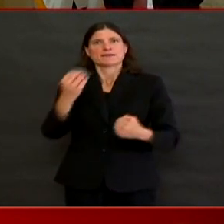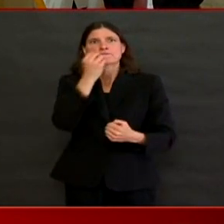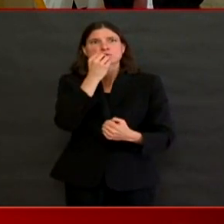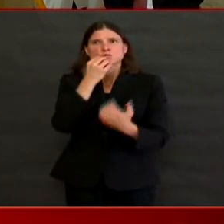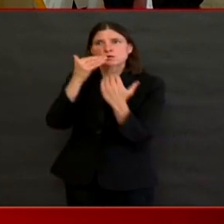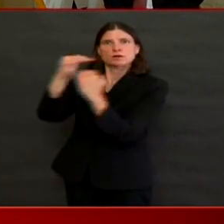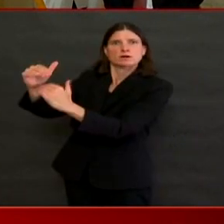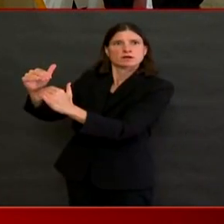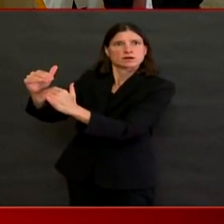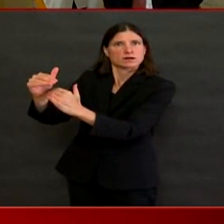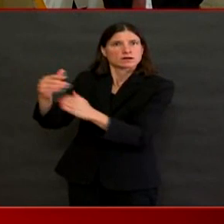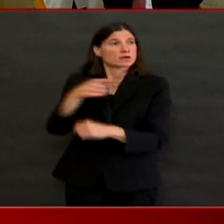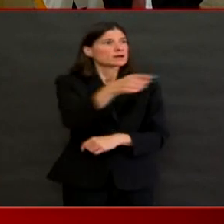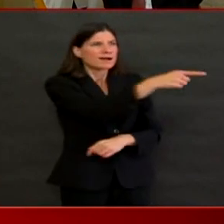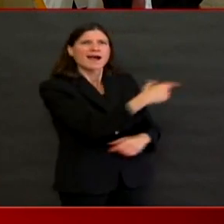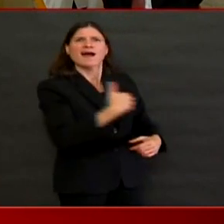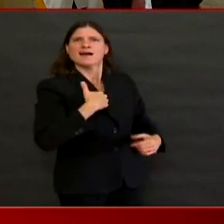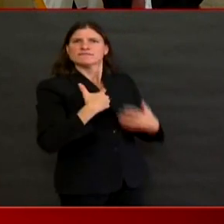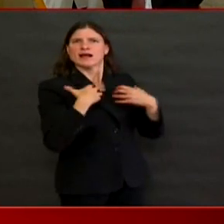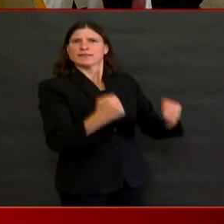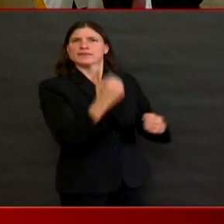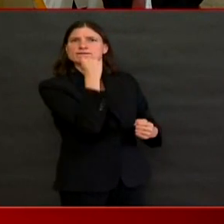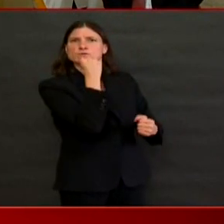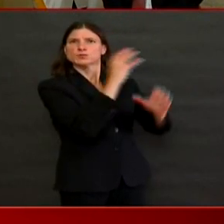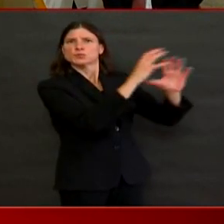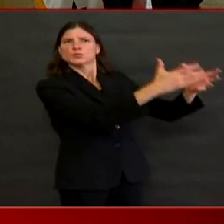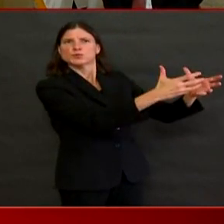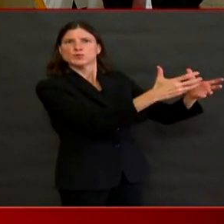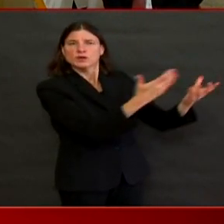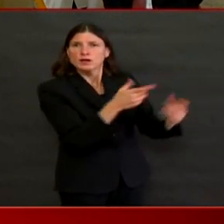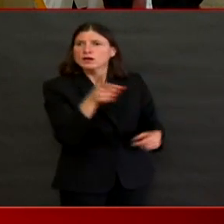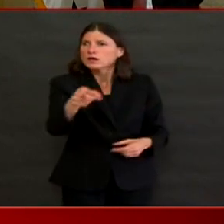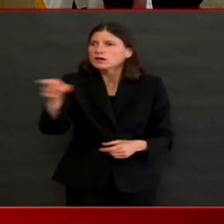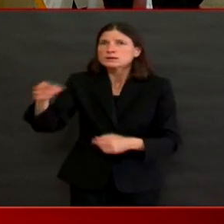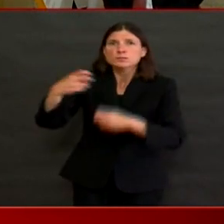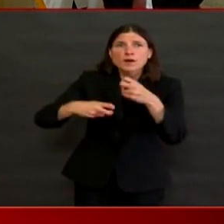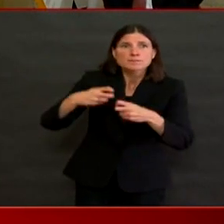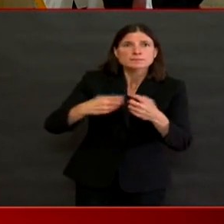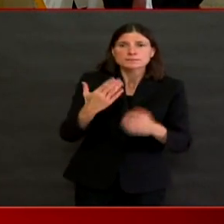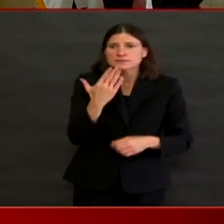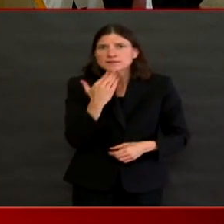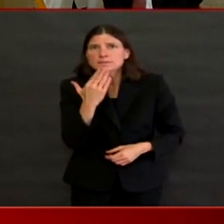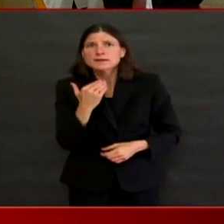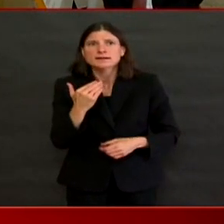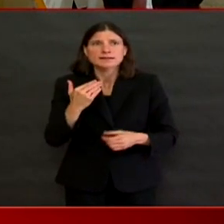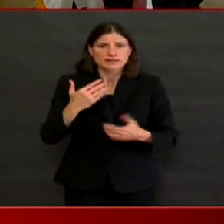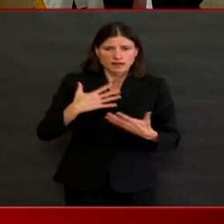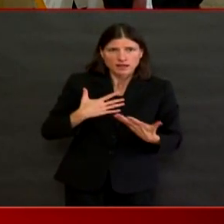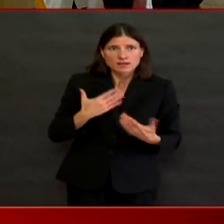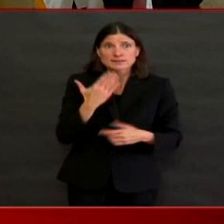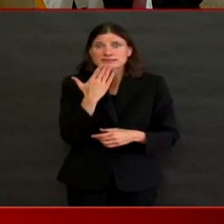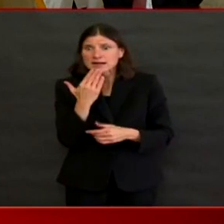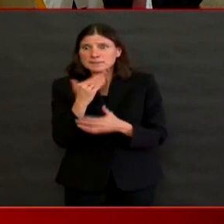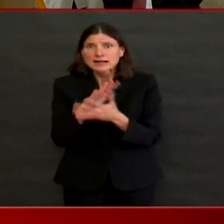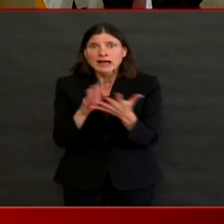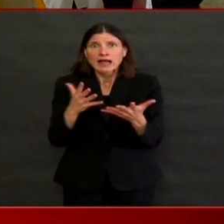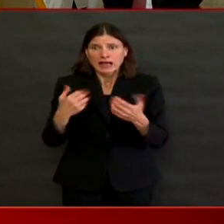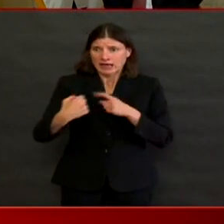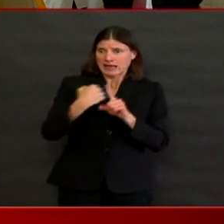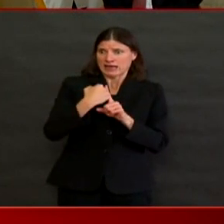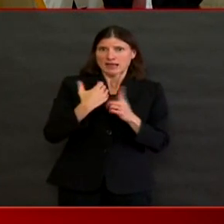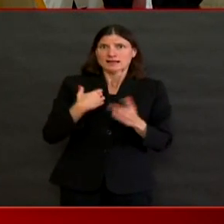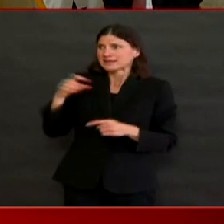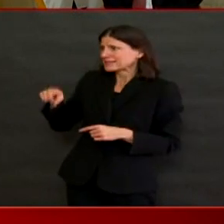And we know that while quarantining and isolation are key guidances that we are giving